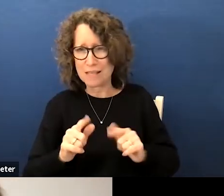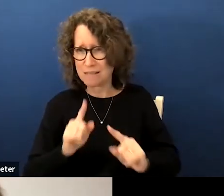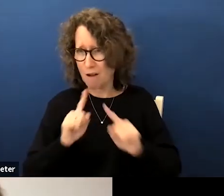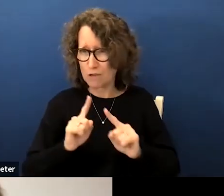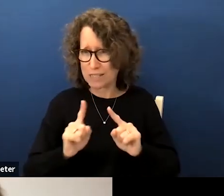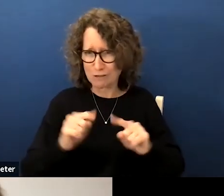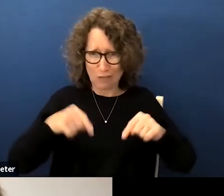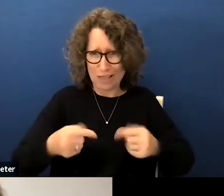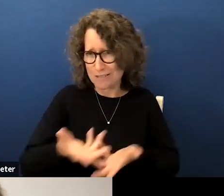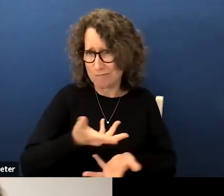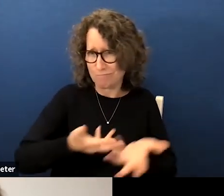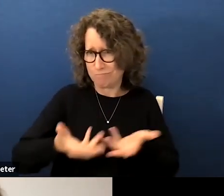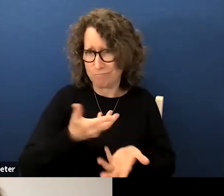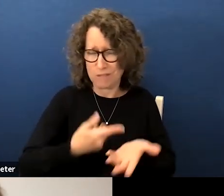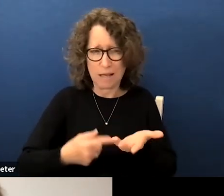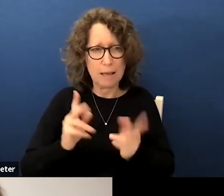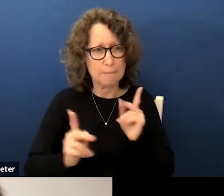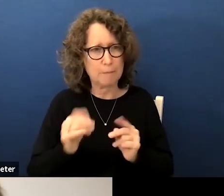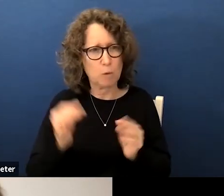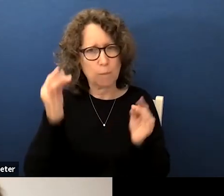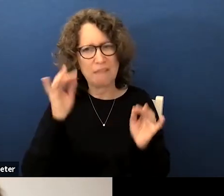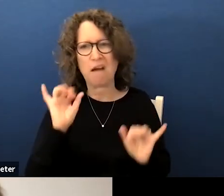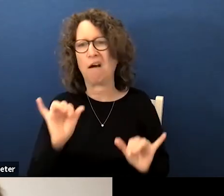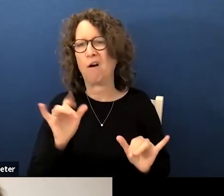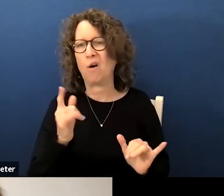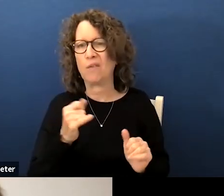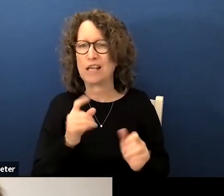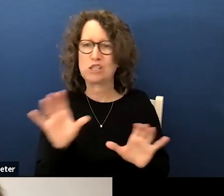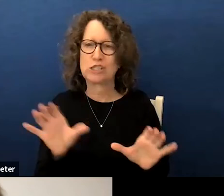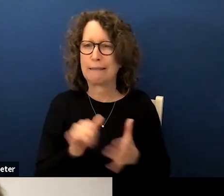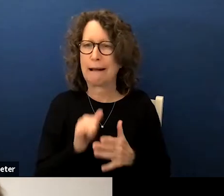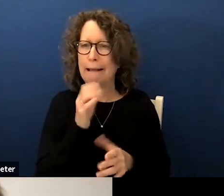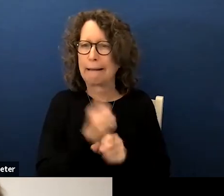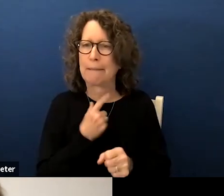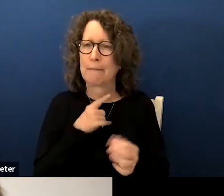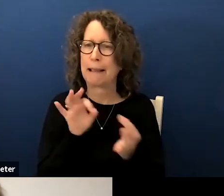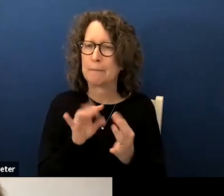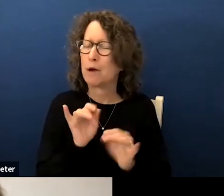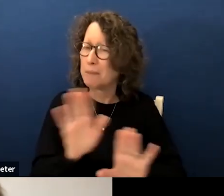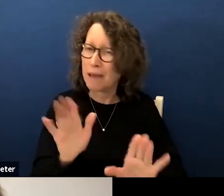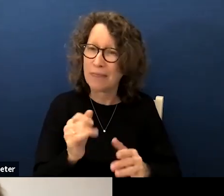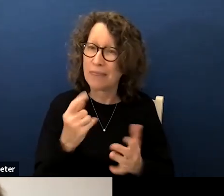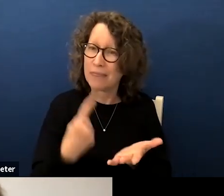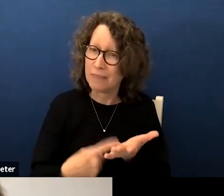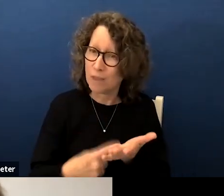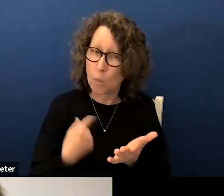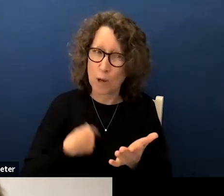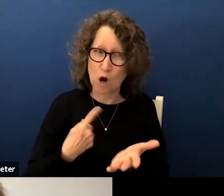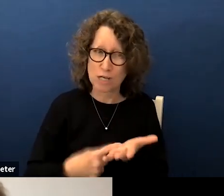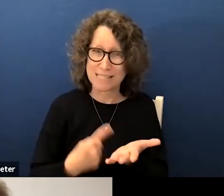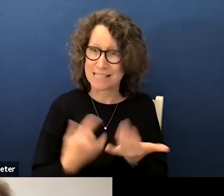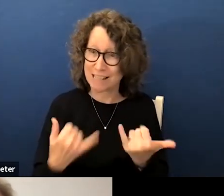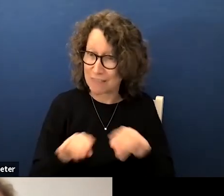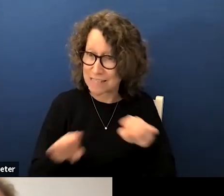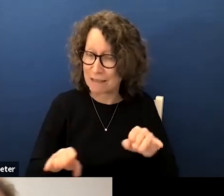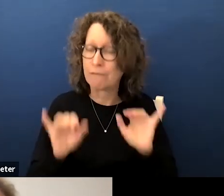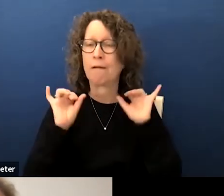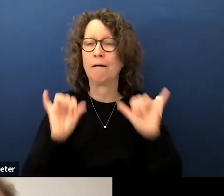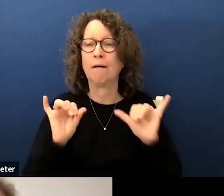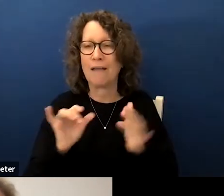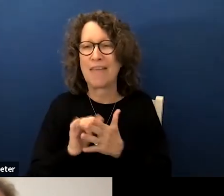about this conversation people will be thinking oh they just did that and i didn't get my input but the fact that we're discussing it at this level that allows